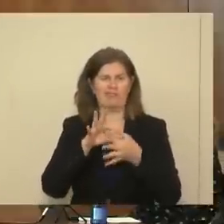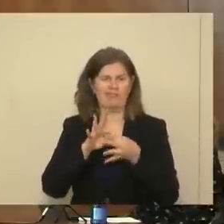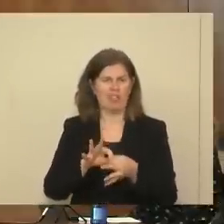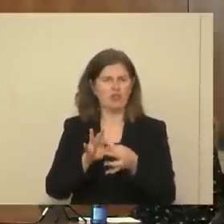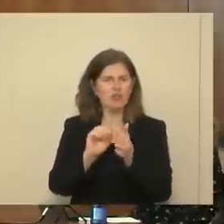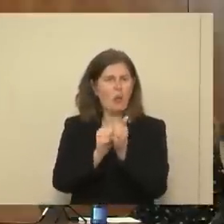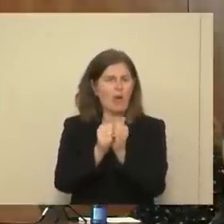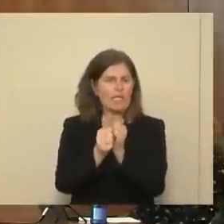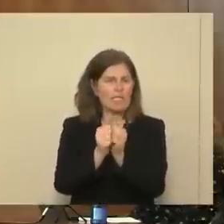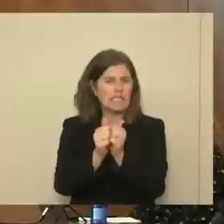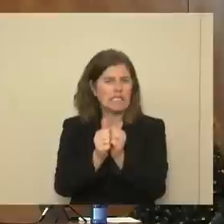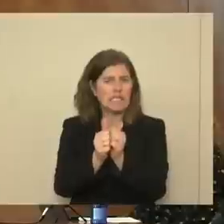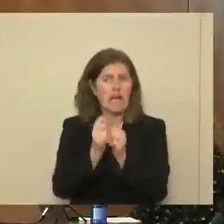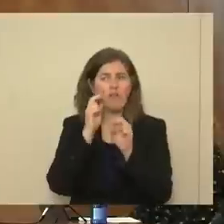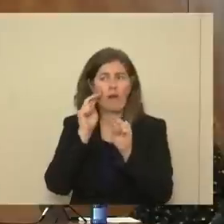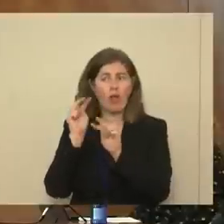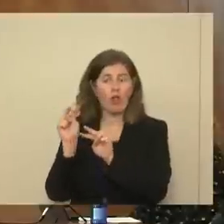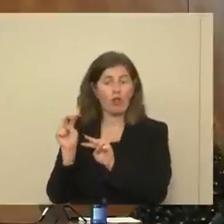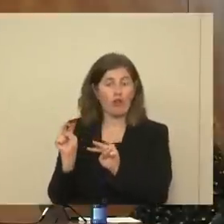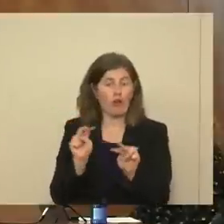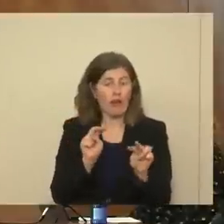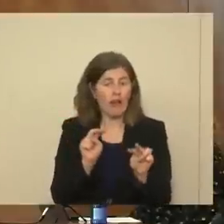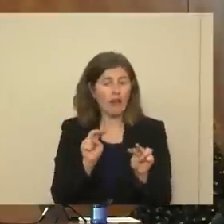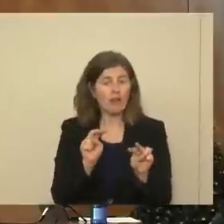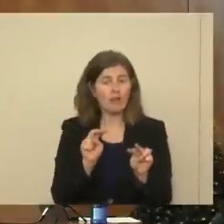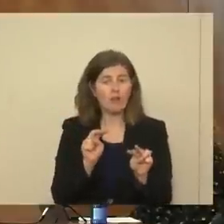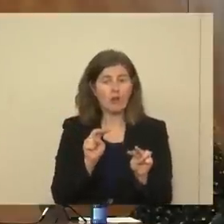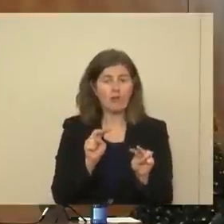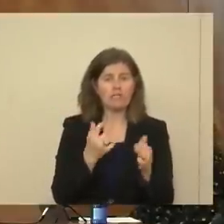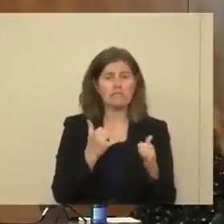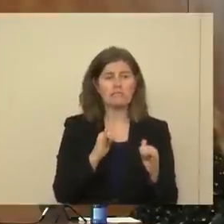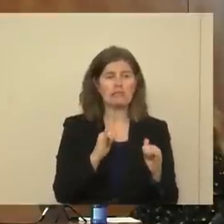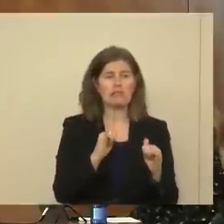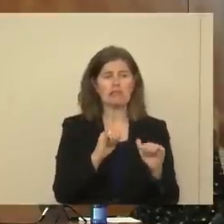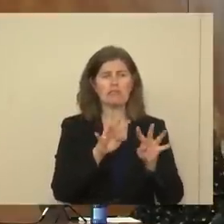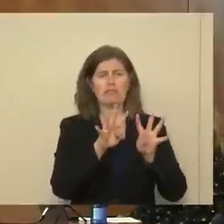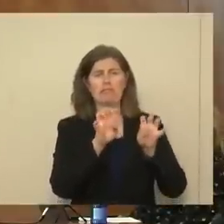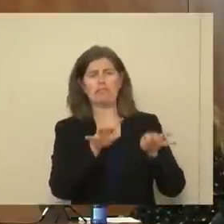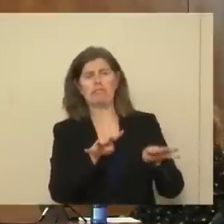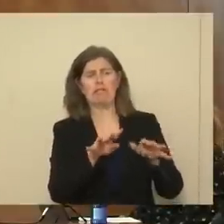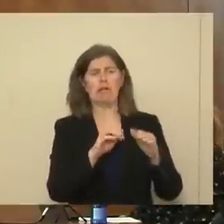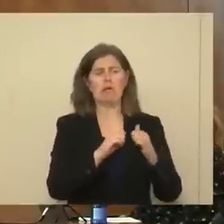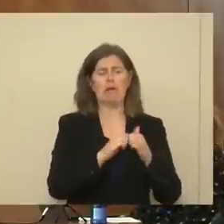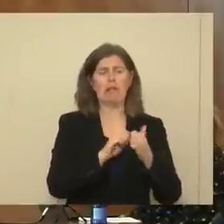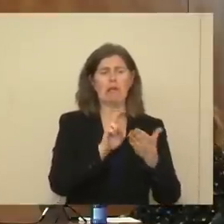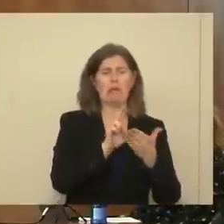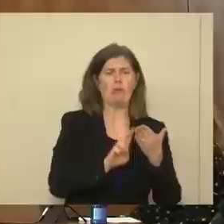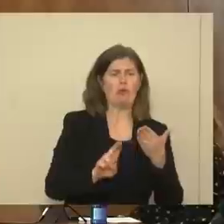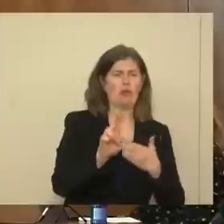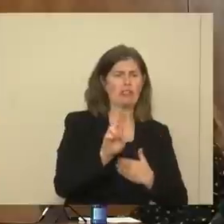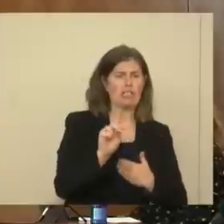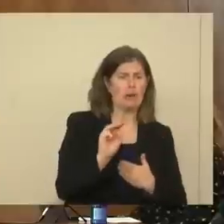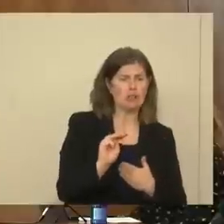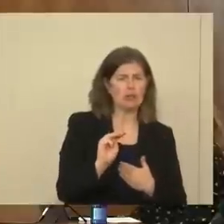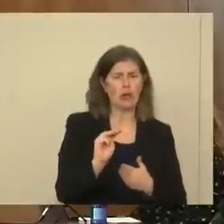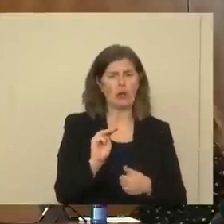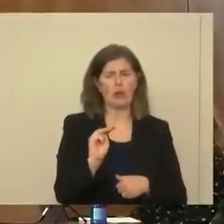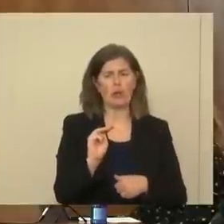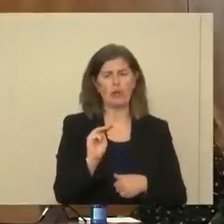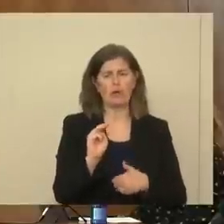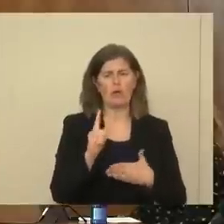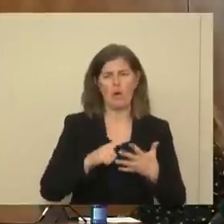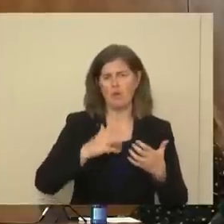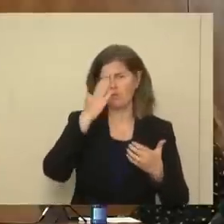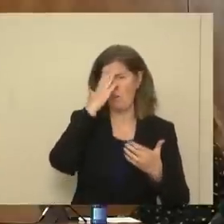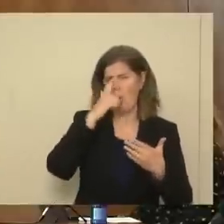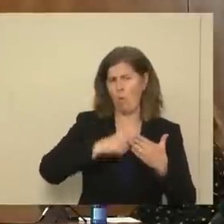sports. When we look at the ones that are still kind of up in the air with the University of New Mexico, I wanted